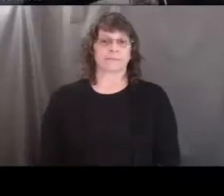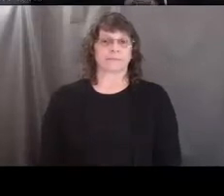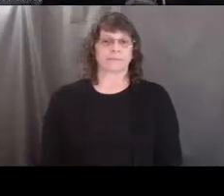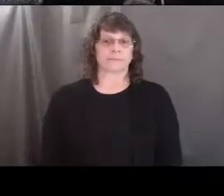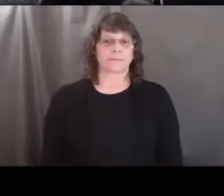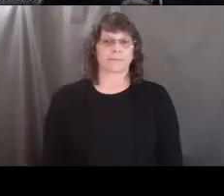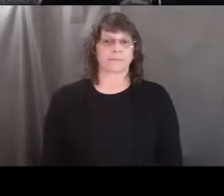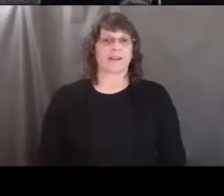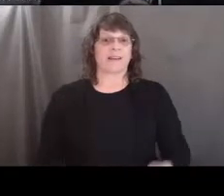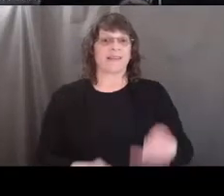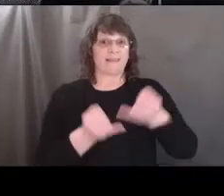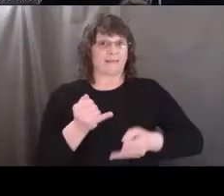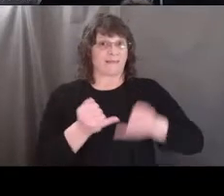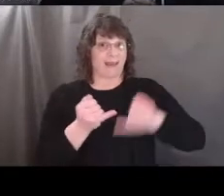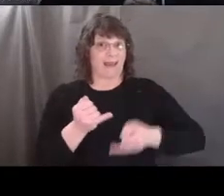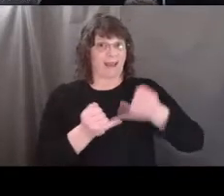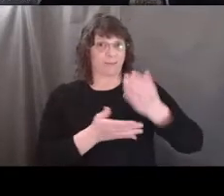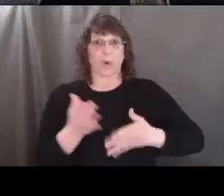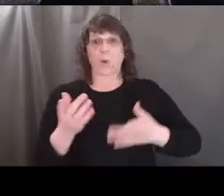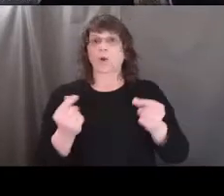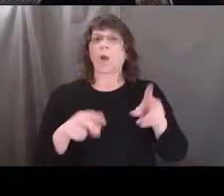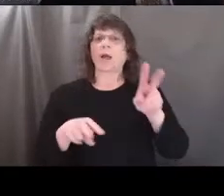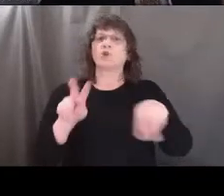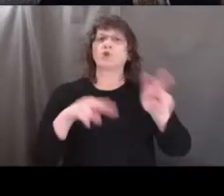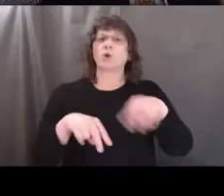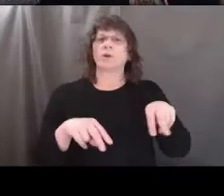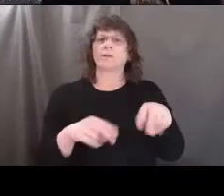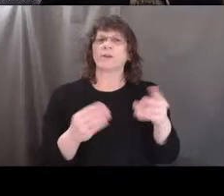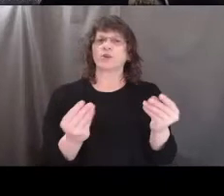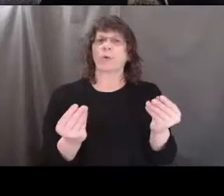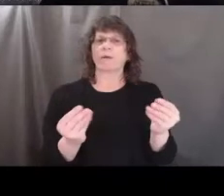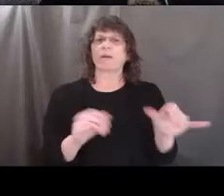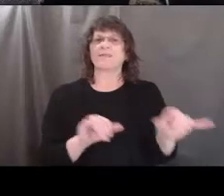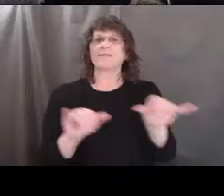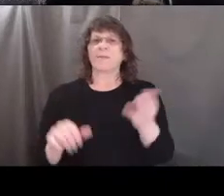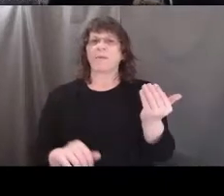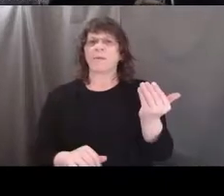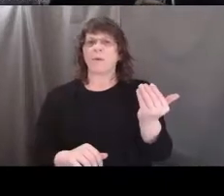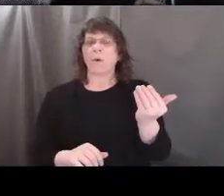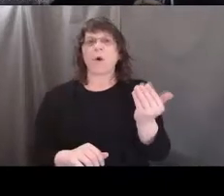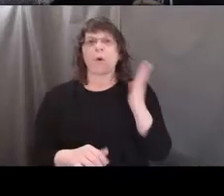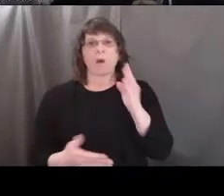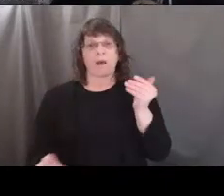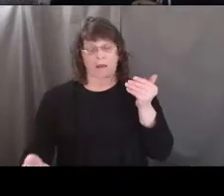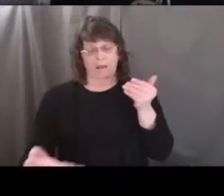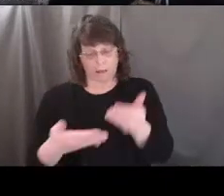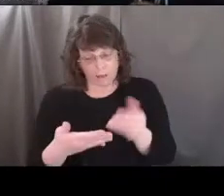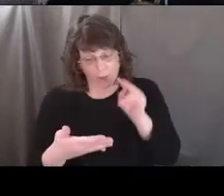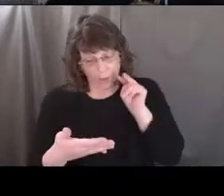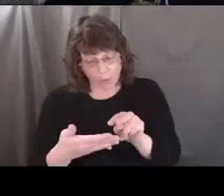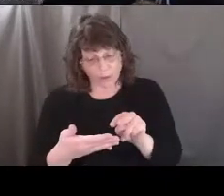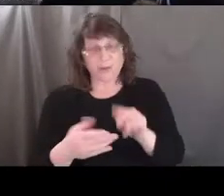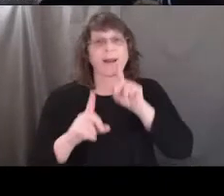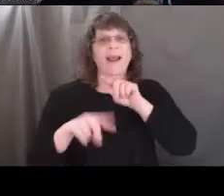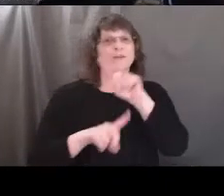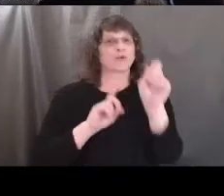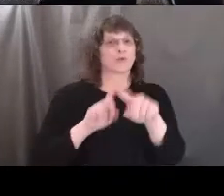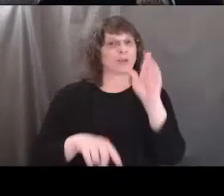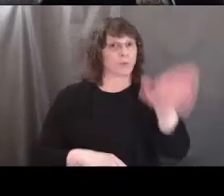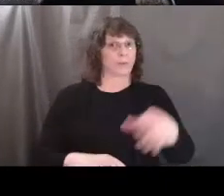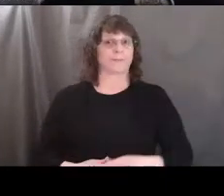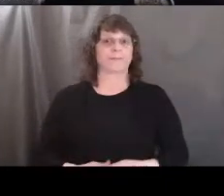The final step of this process is to observe the soil. Just like we did before, we're going to take a closer look and answer some questions.